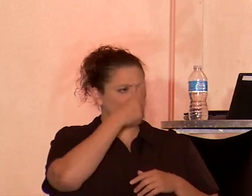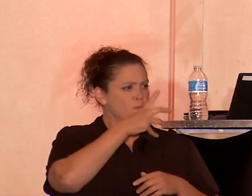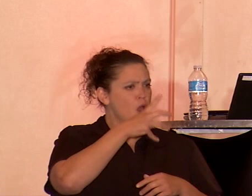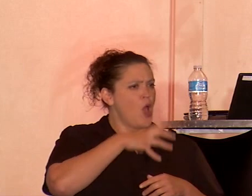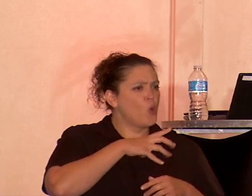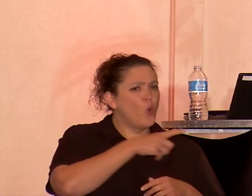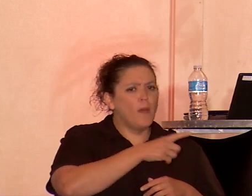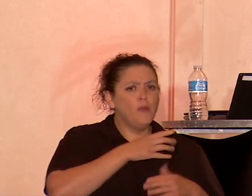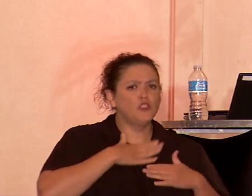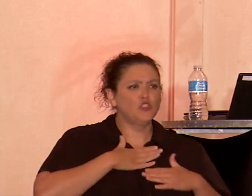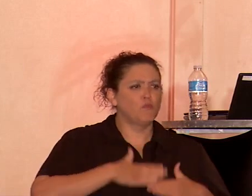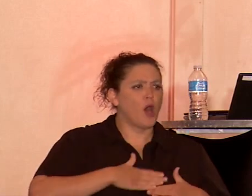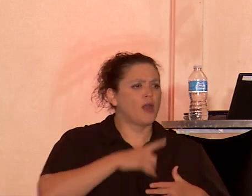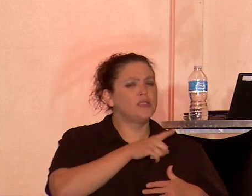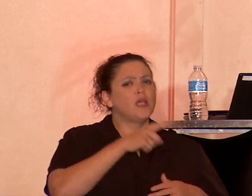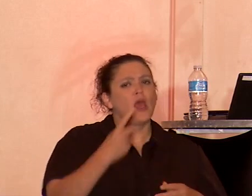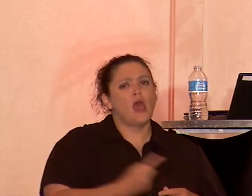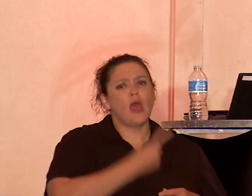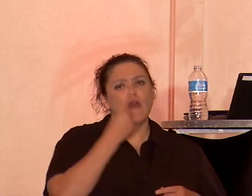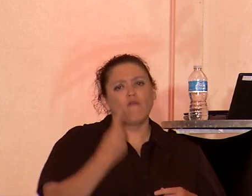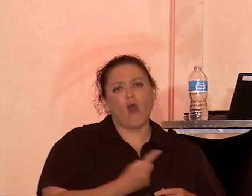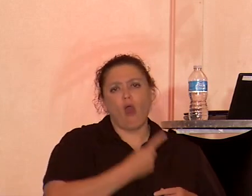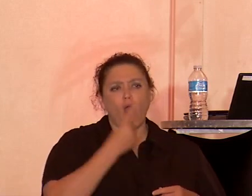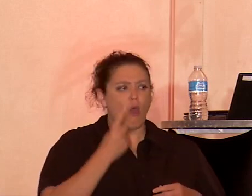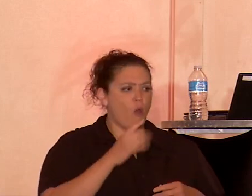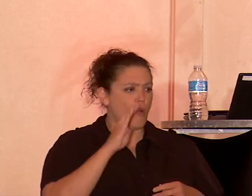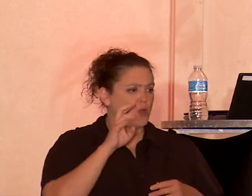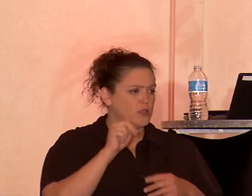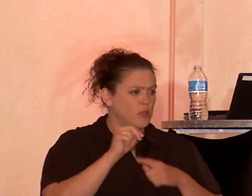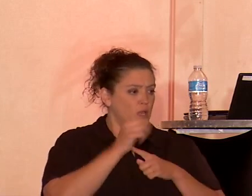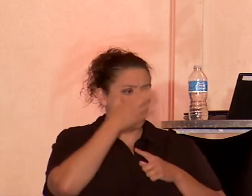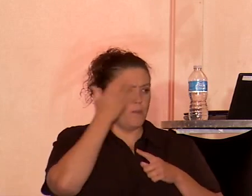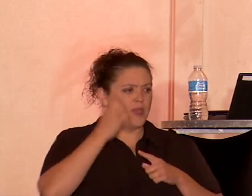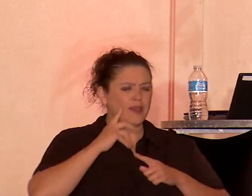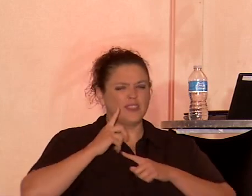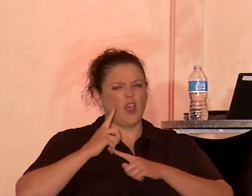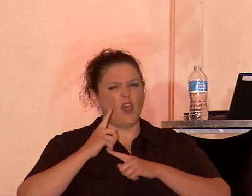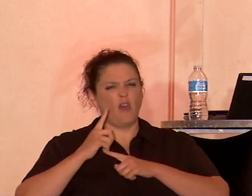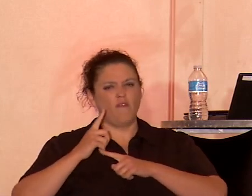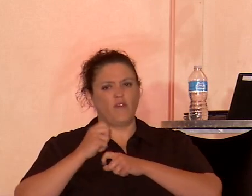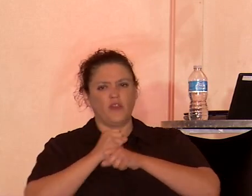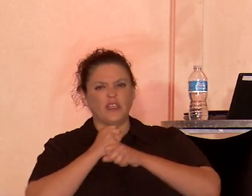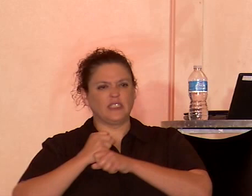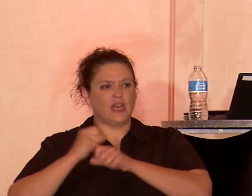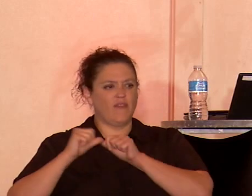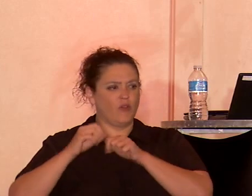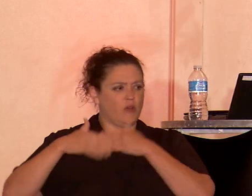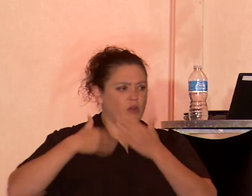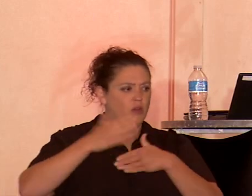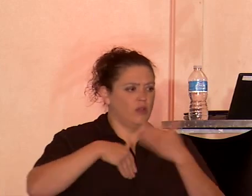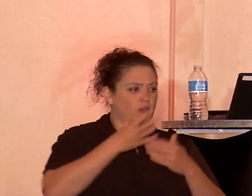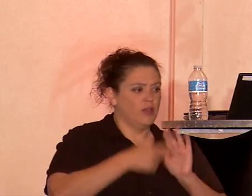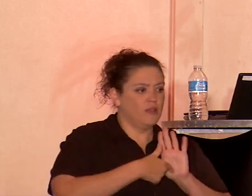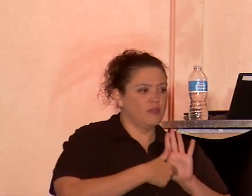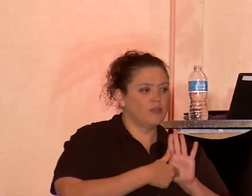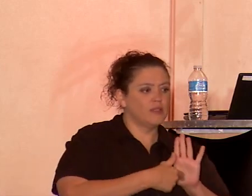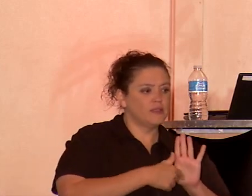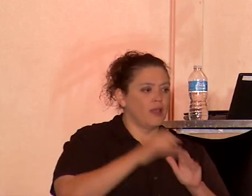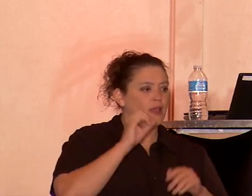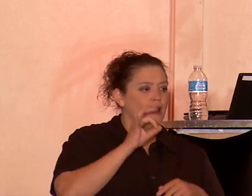bodies have always been, due to the legacy of slavery, the sign of sexual experience.